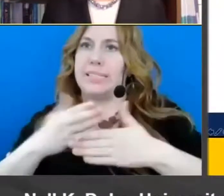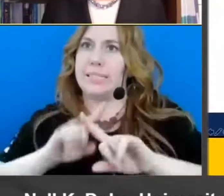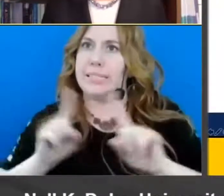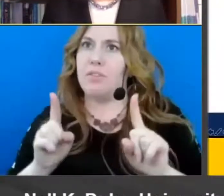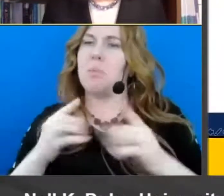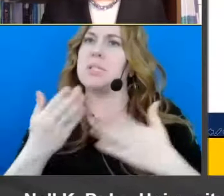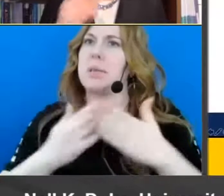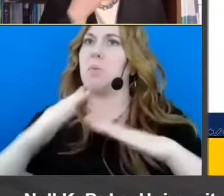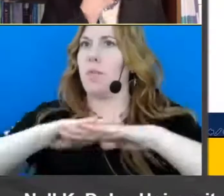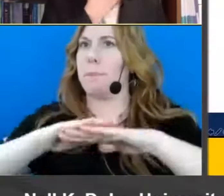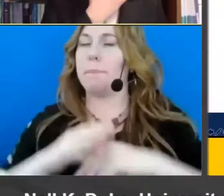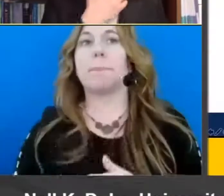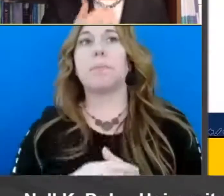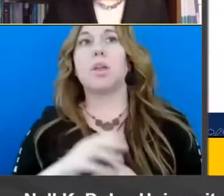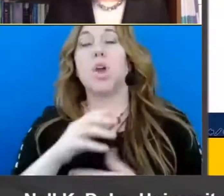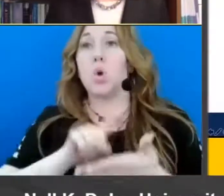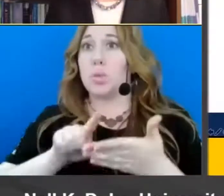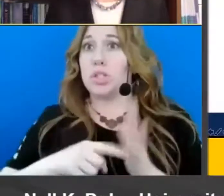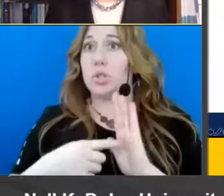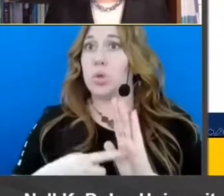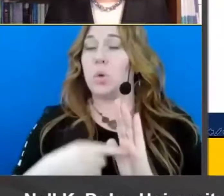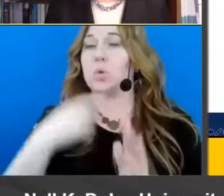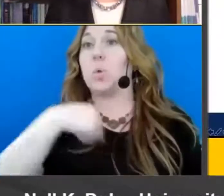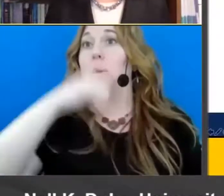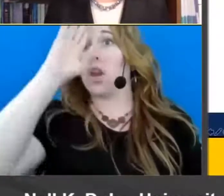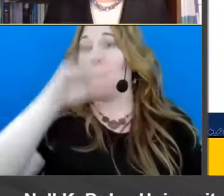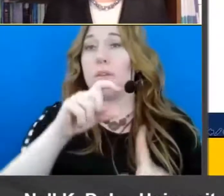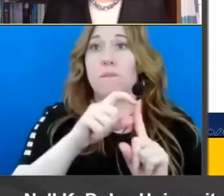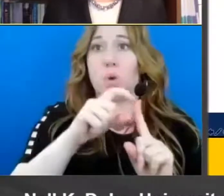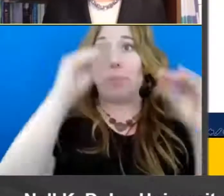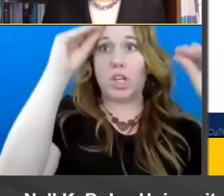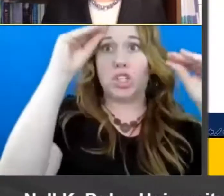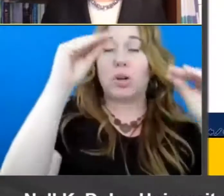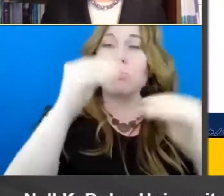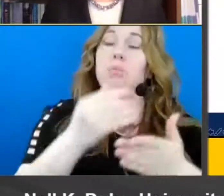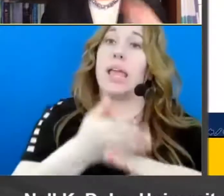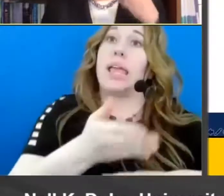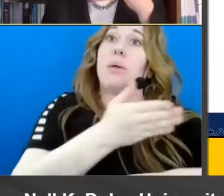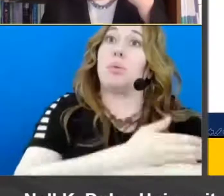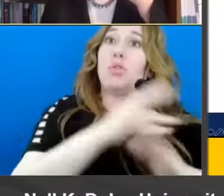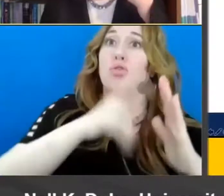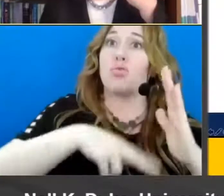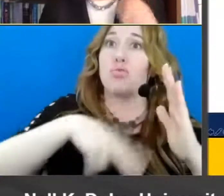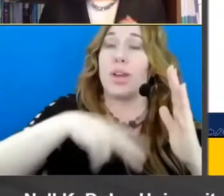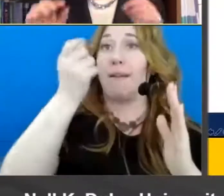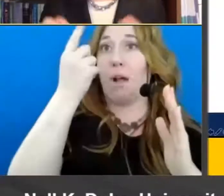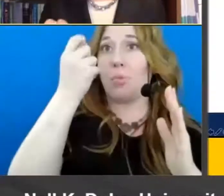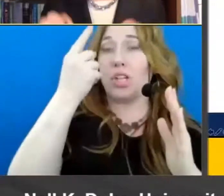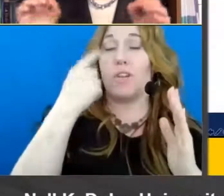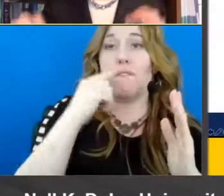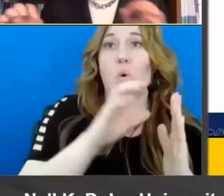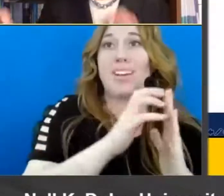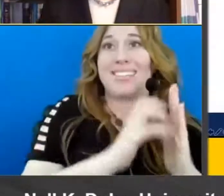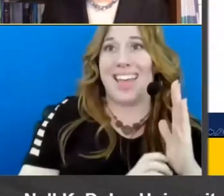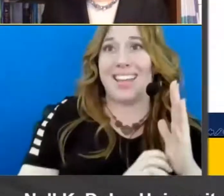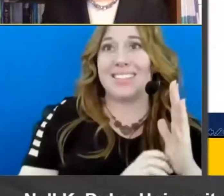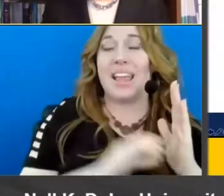know from research uh that vocabulary instruction improves reading comprehension of texts that feature the words that